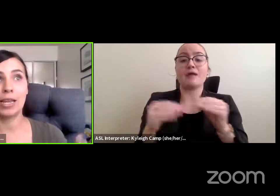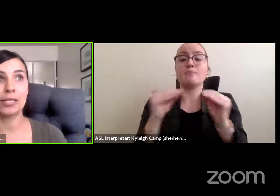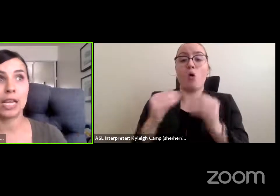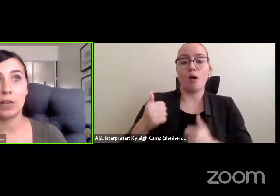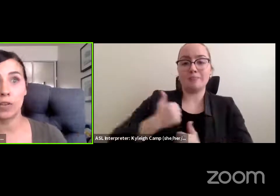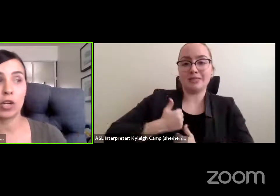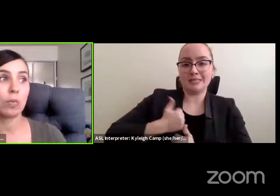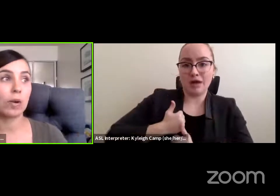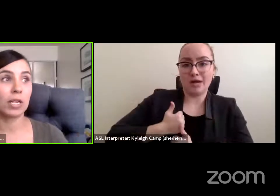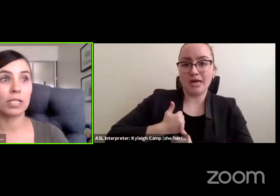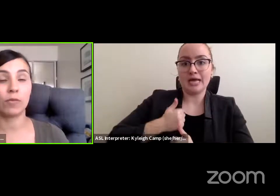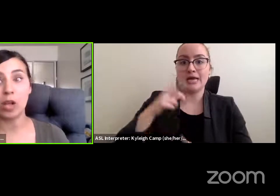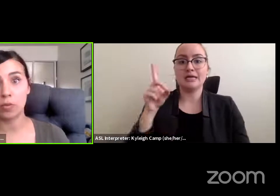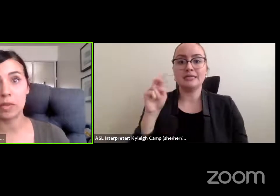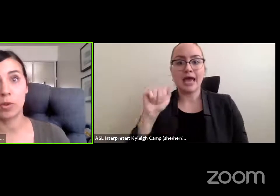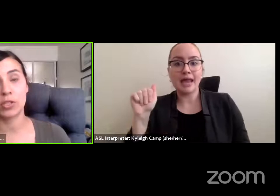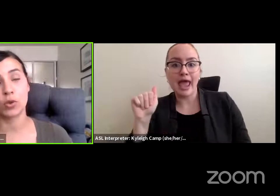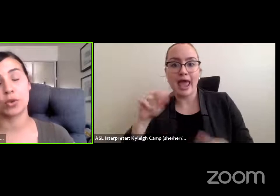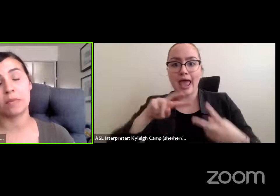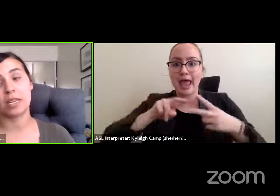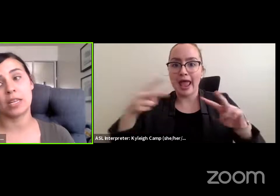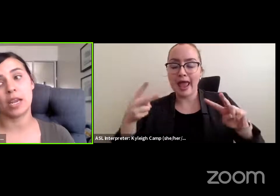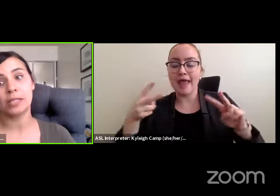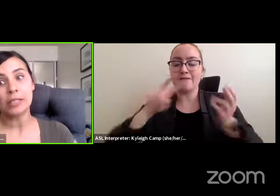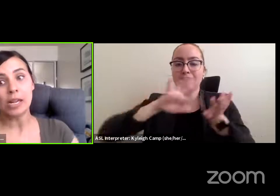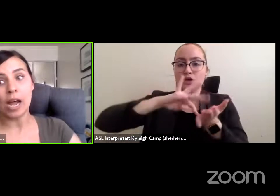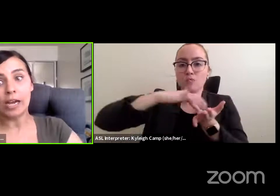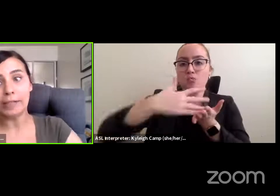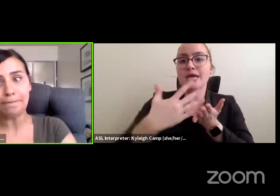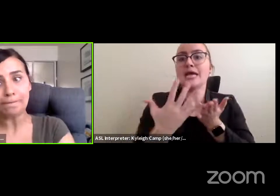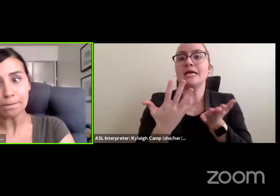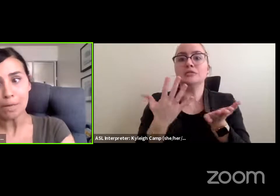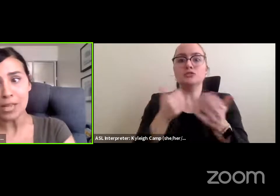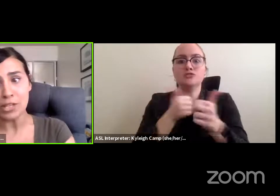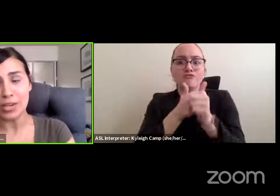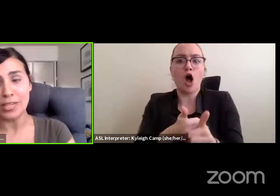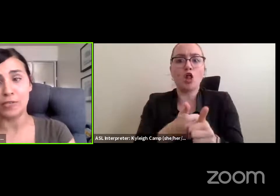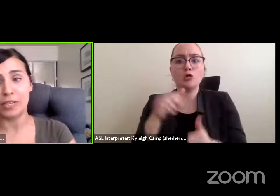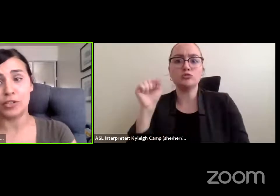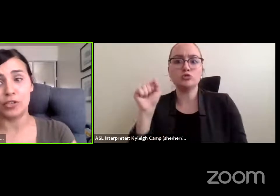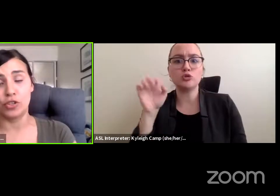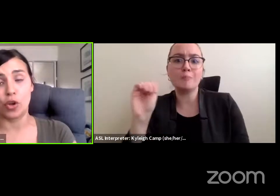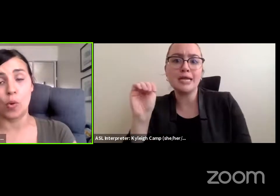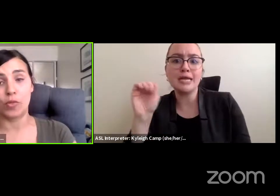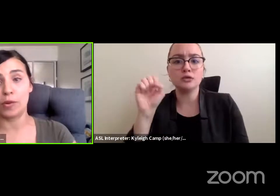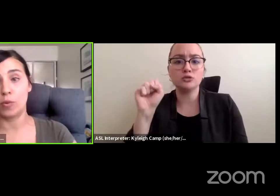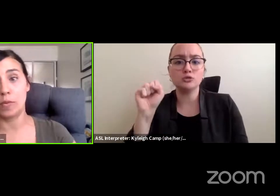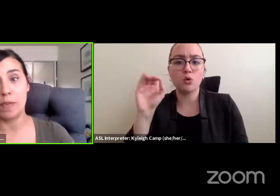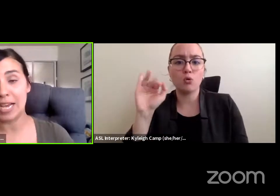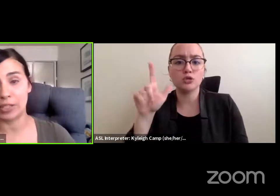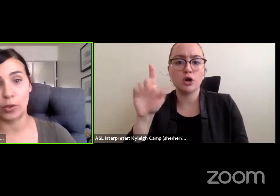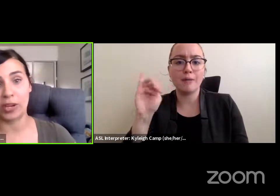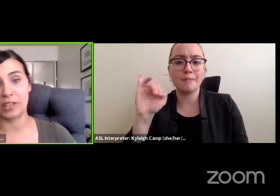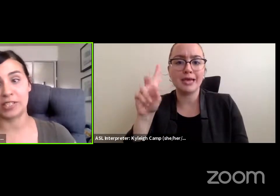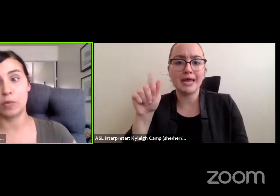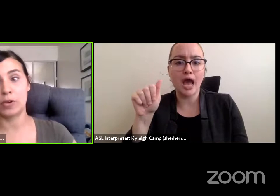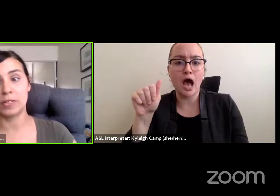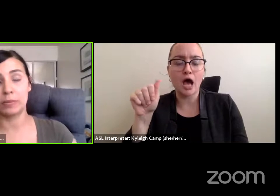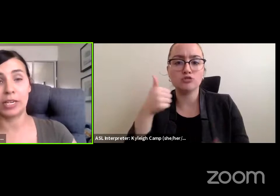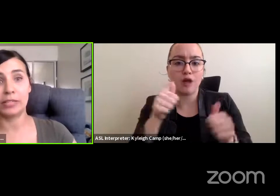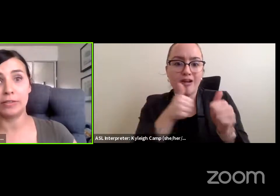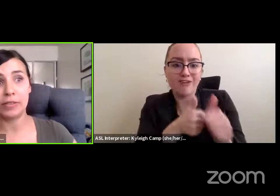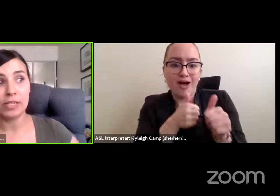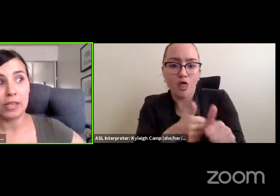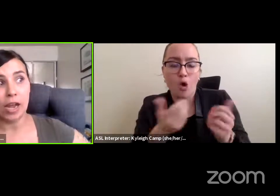collect DNA, take fingerprints, follow people on social media. I definitely don't think we're past colonialism.